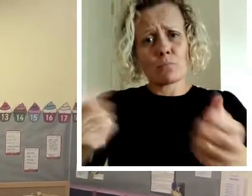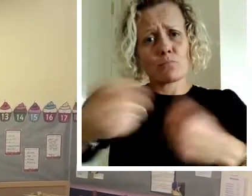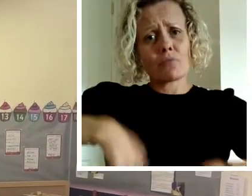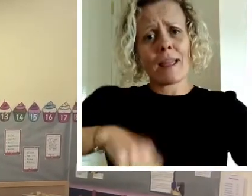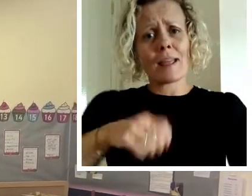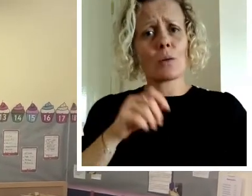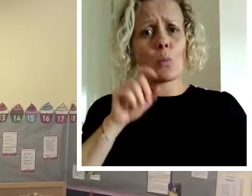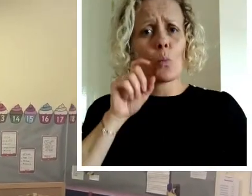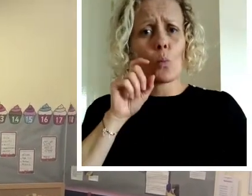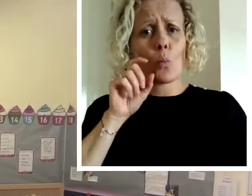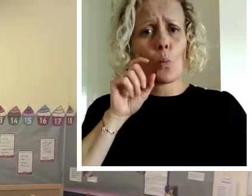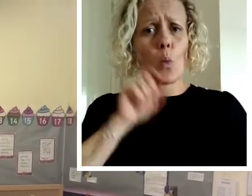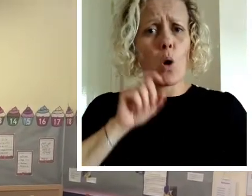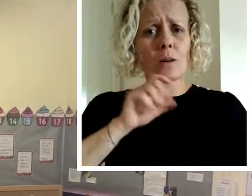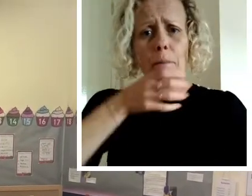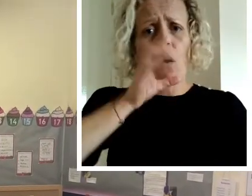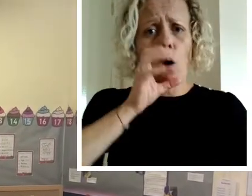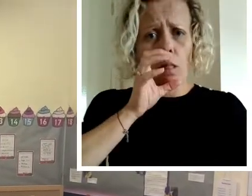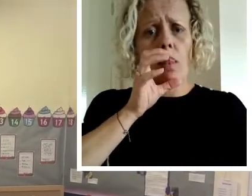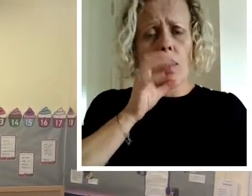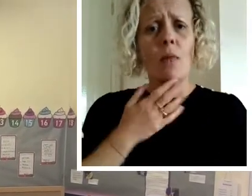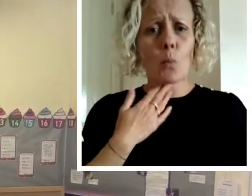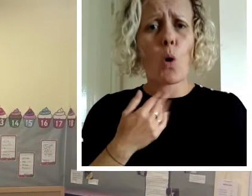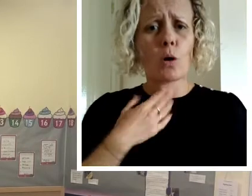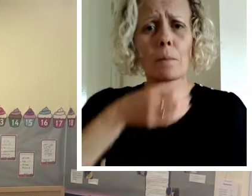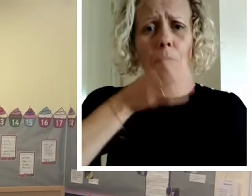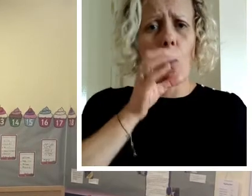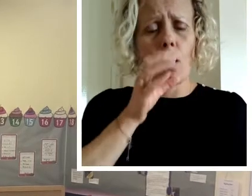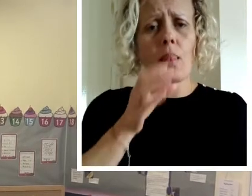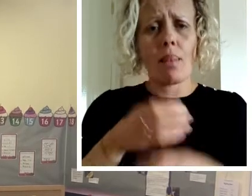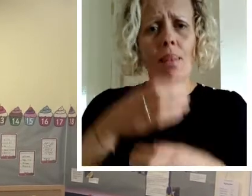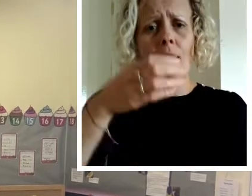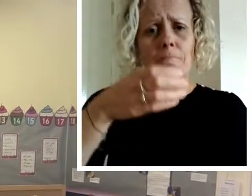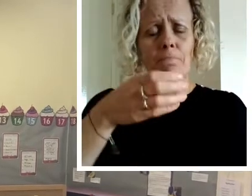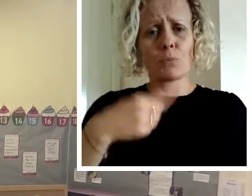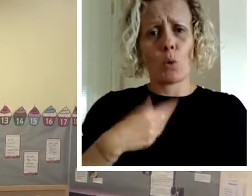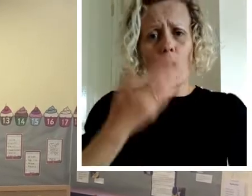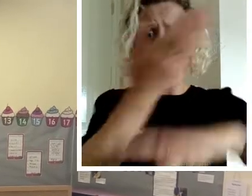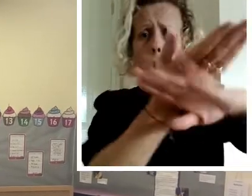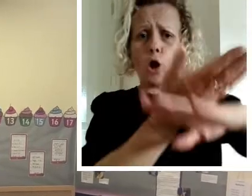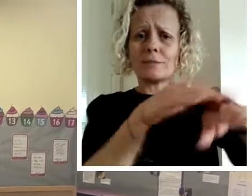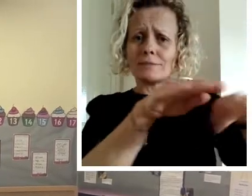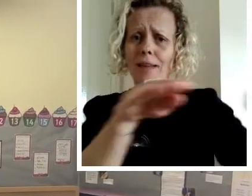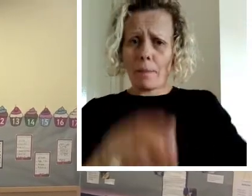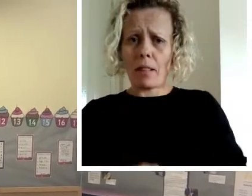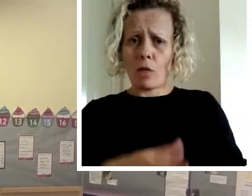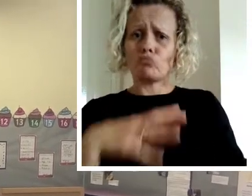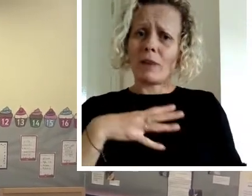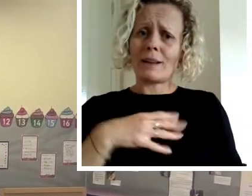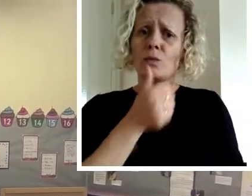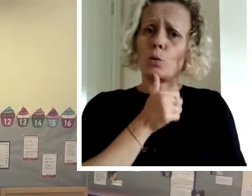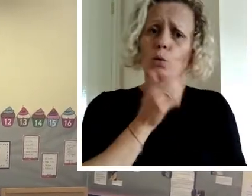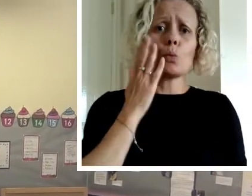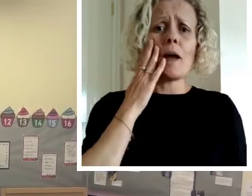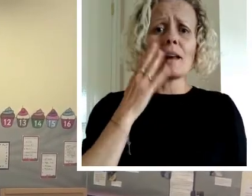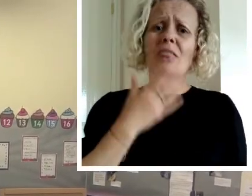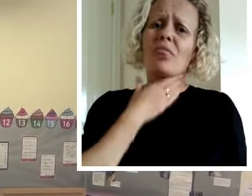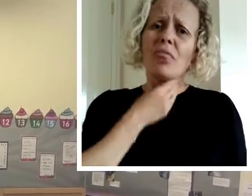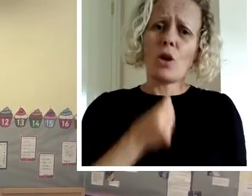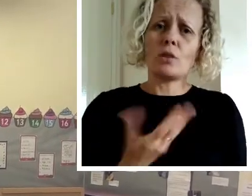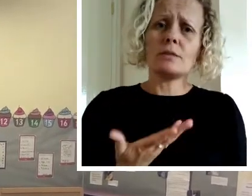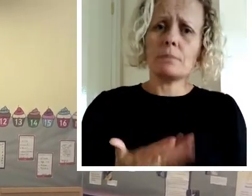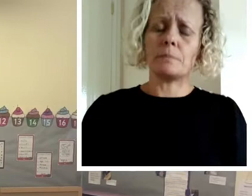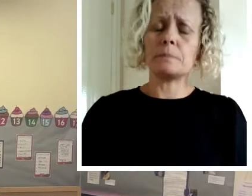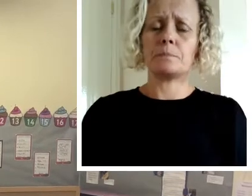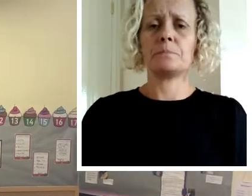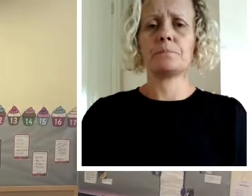Everybody needs to bring a water bottle. It needs to be full with water and you come and put it over on the snack table ready to